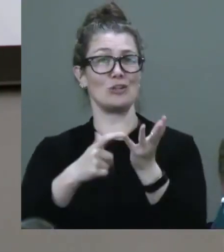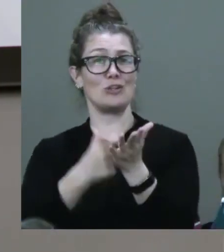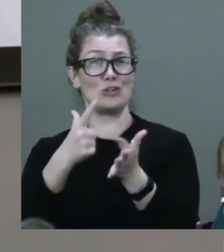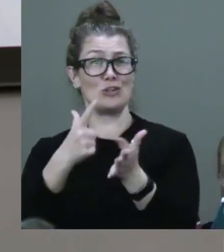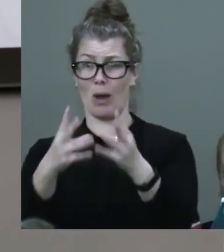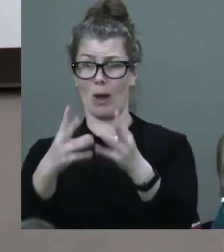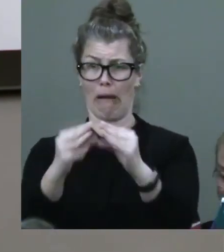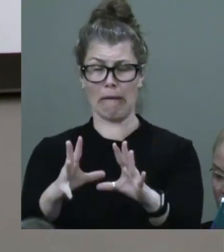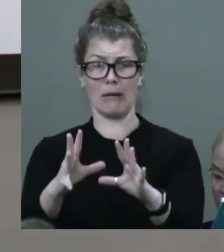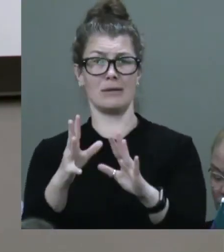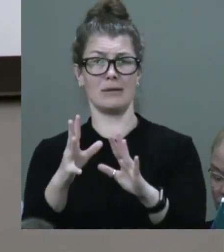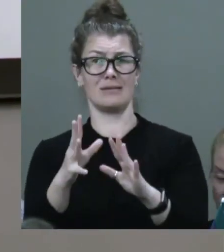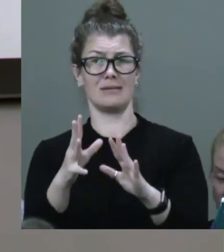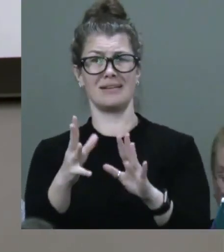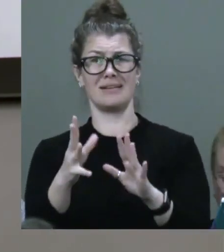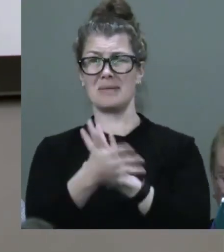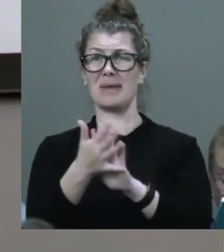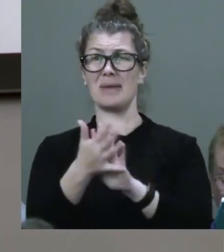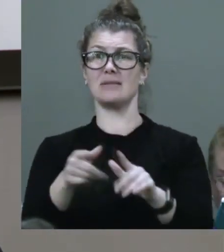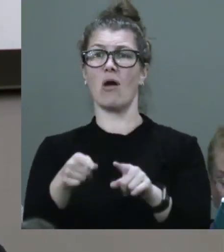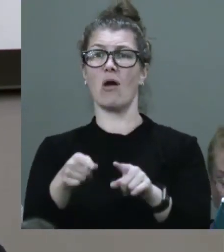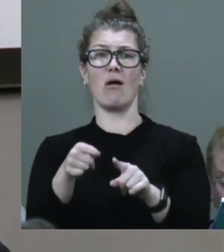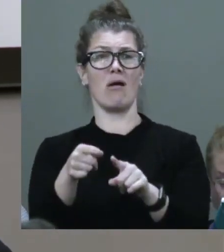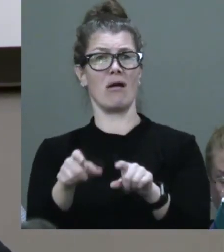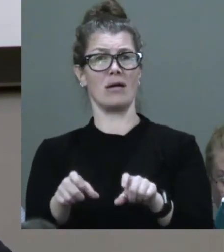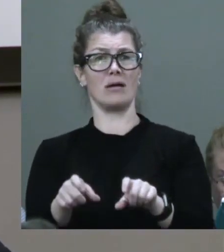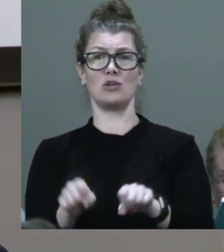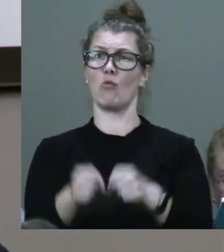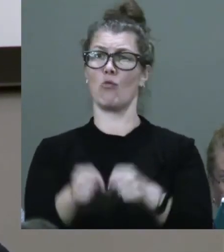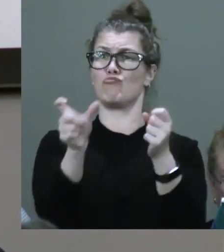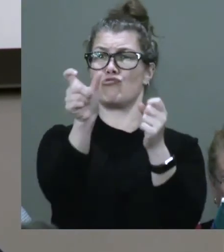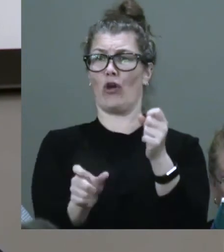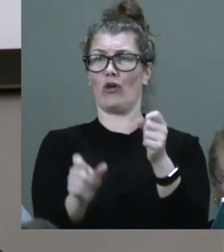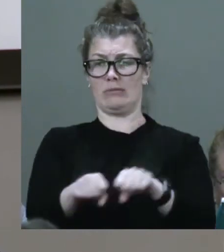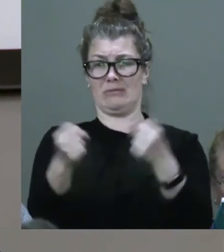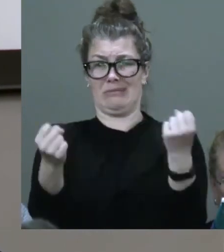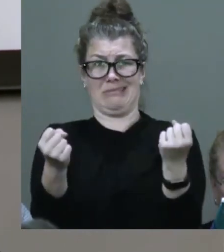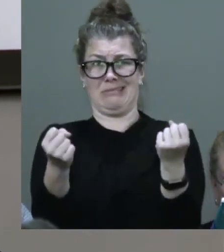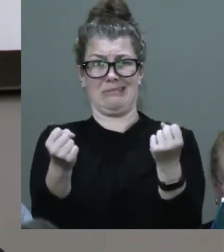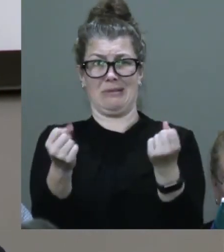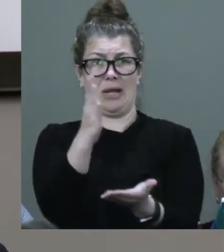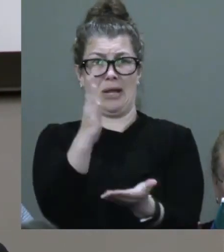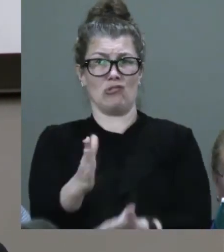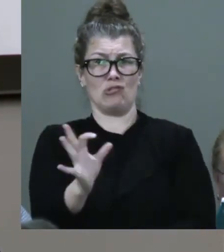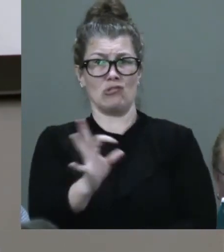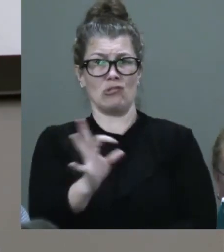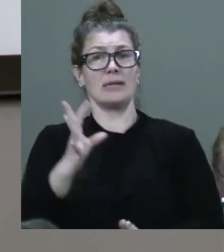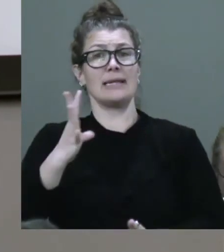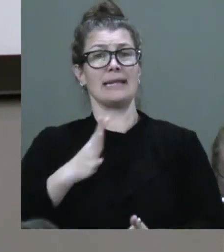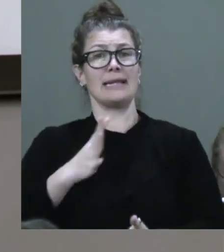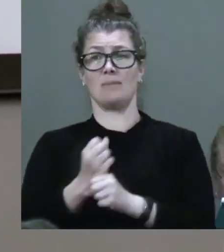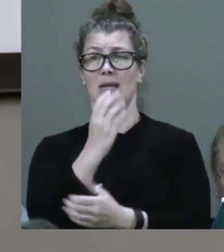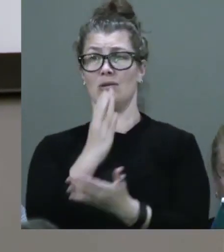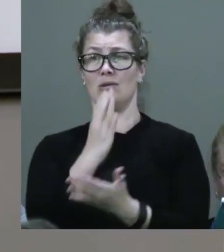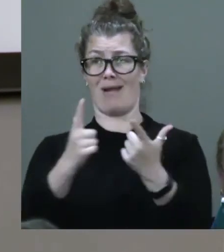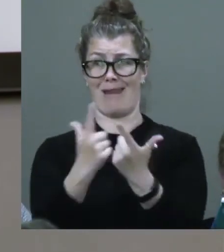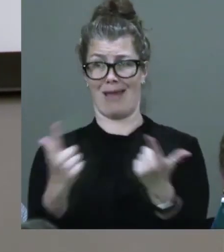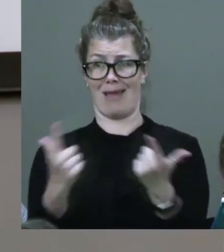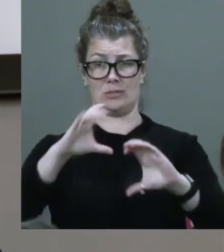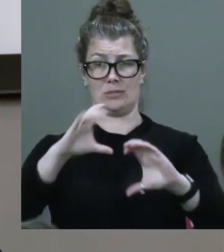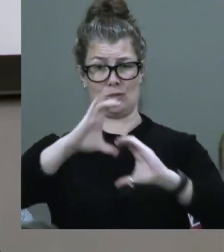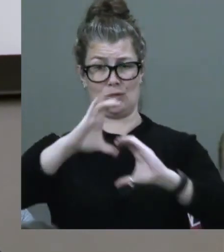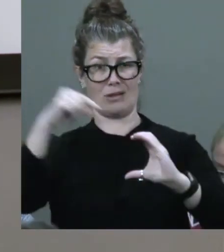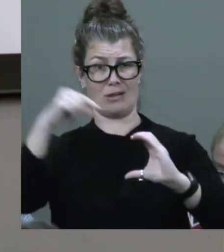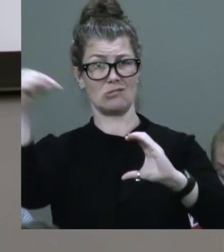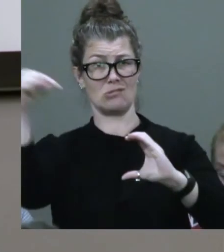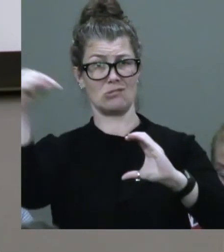that idea that you're broken in the first place. When what we really need to be doing is making language and communication and